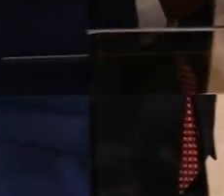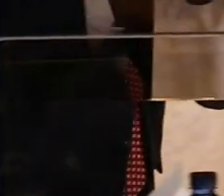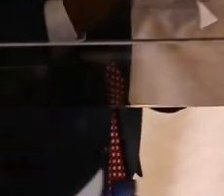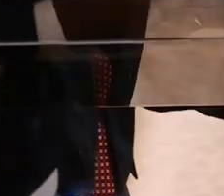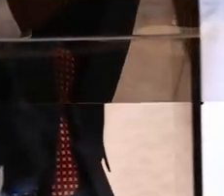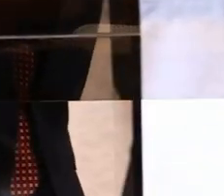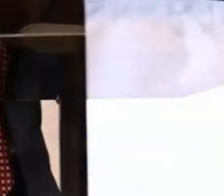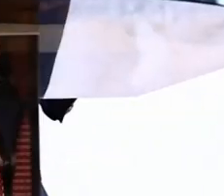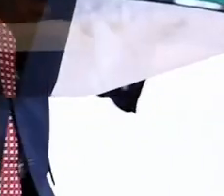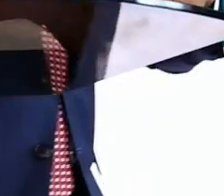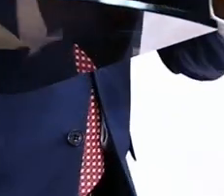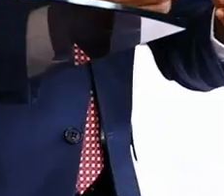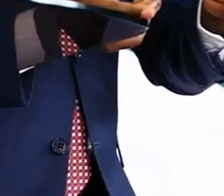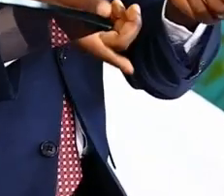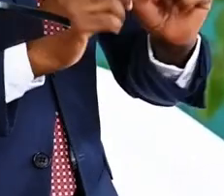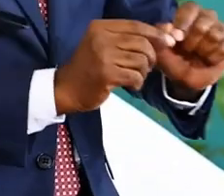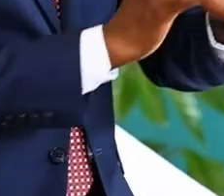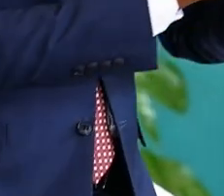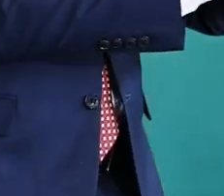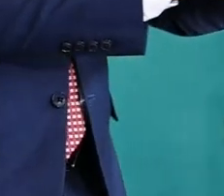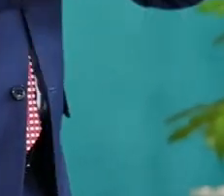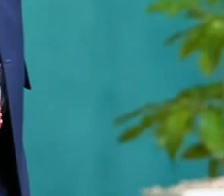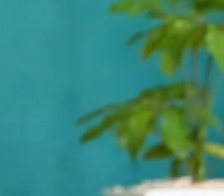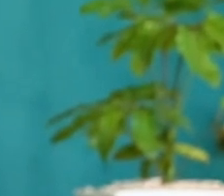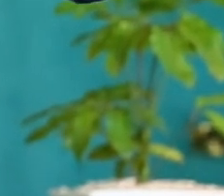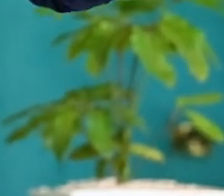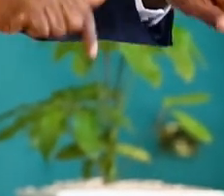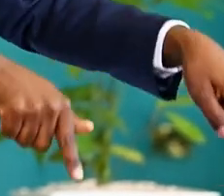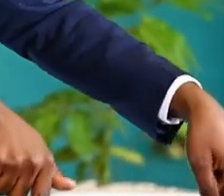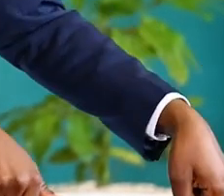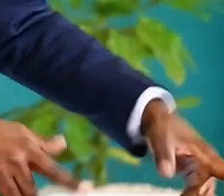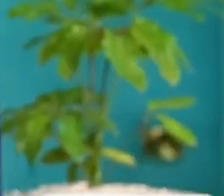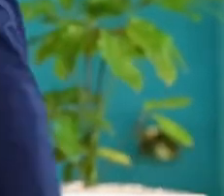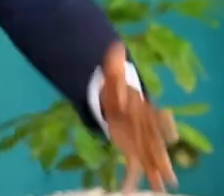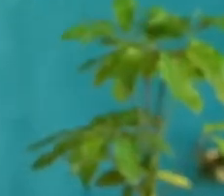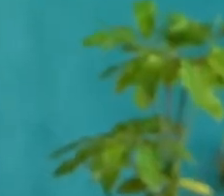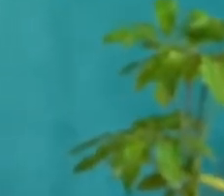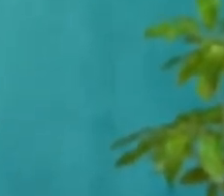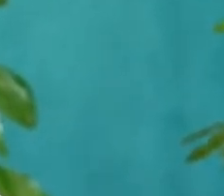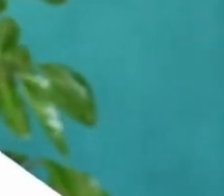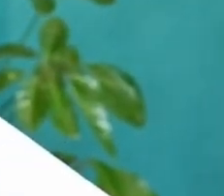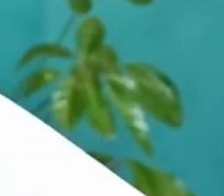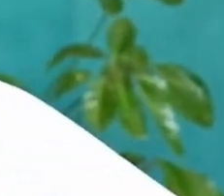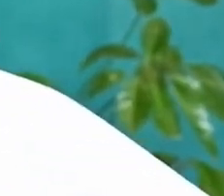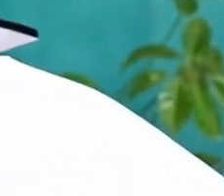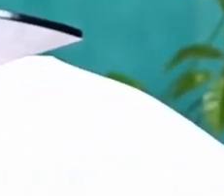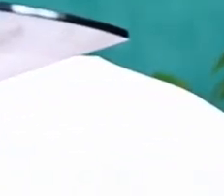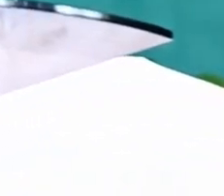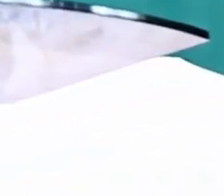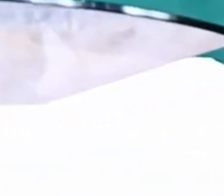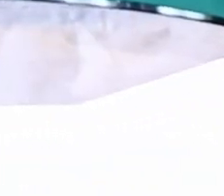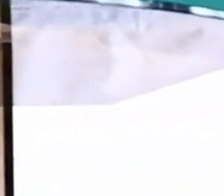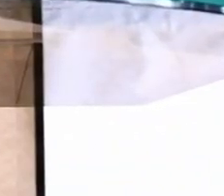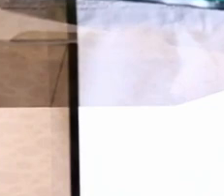he is in his bed last days, then who shall he live in charge of the flock? Now, this is going on in